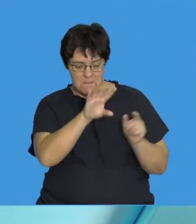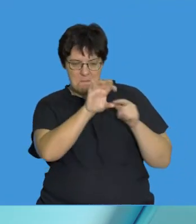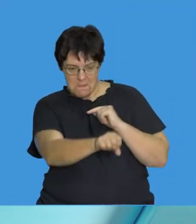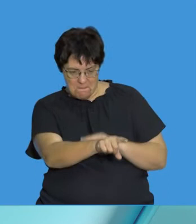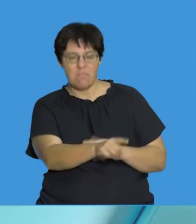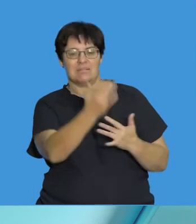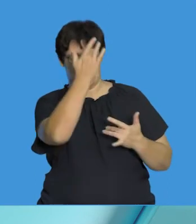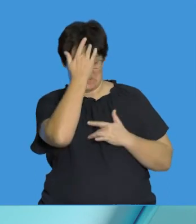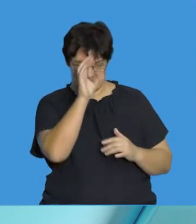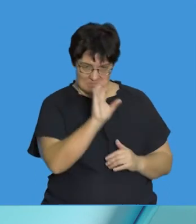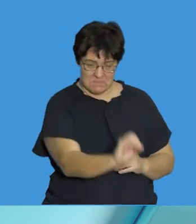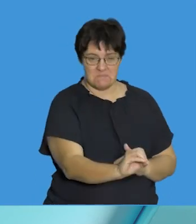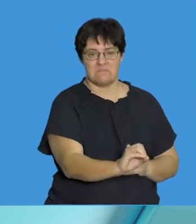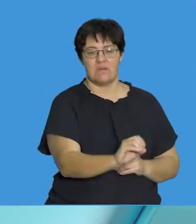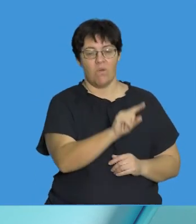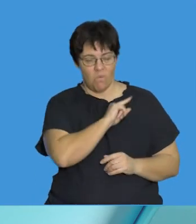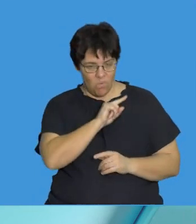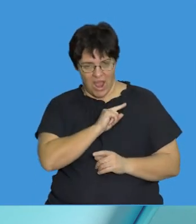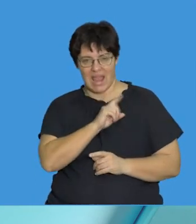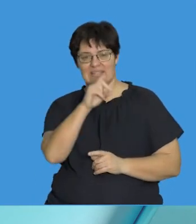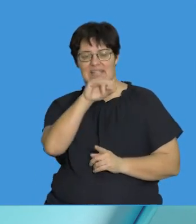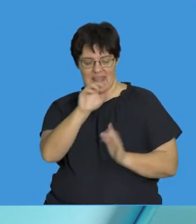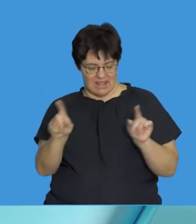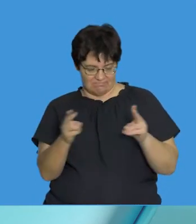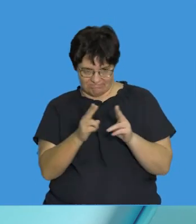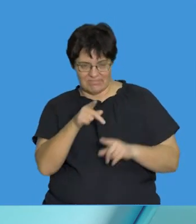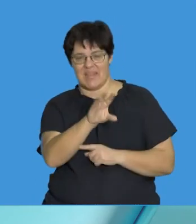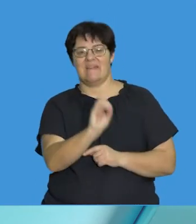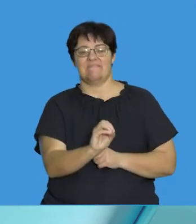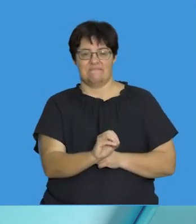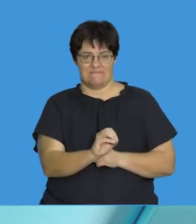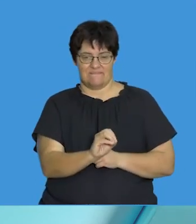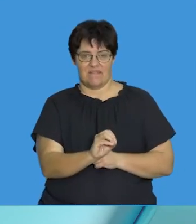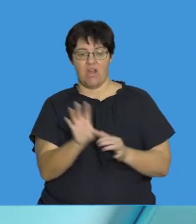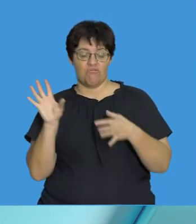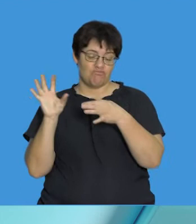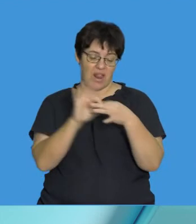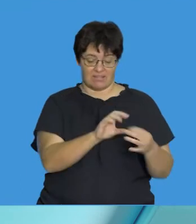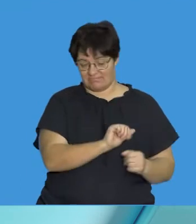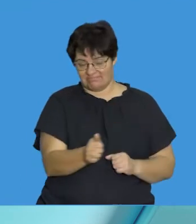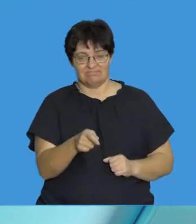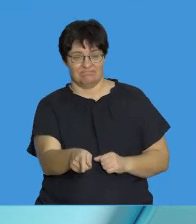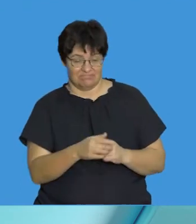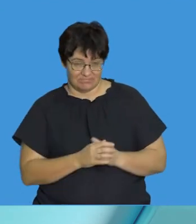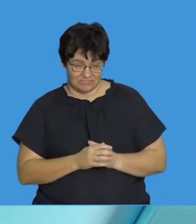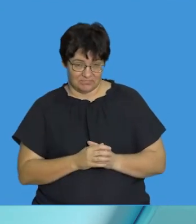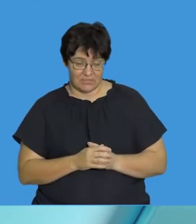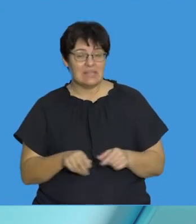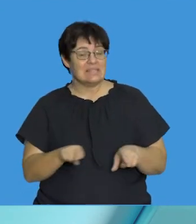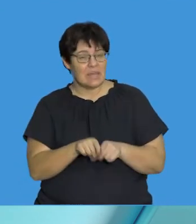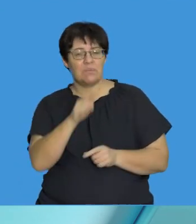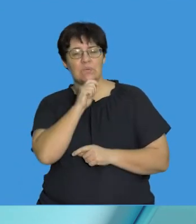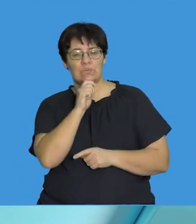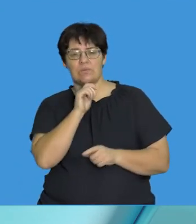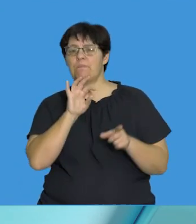has profound number of uses in terms of determining identity, determining relatedness, and it's